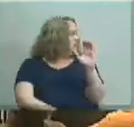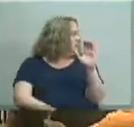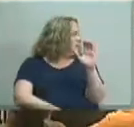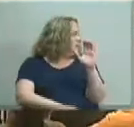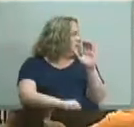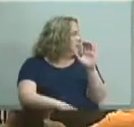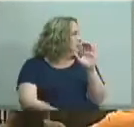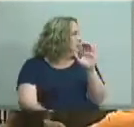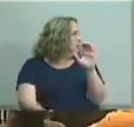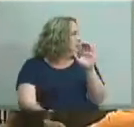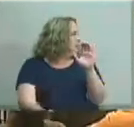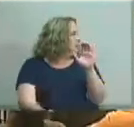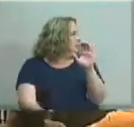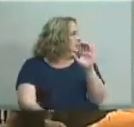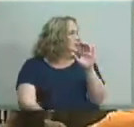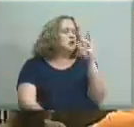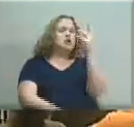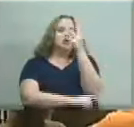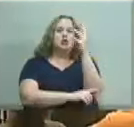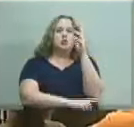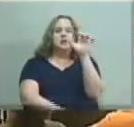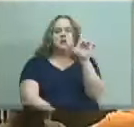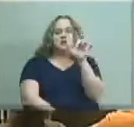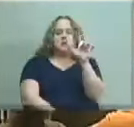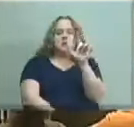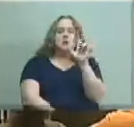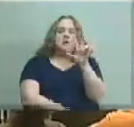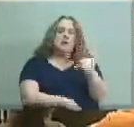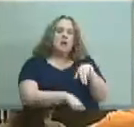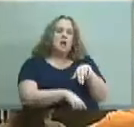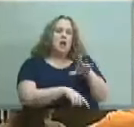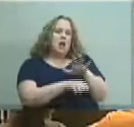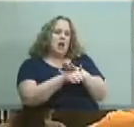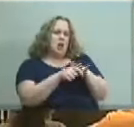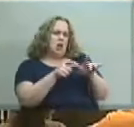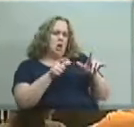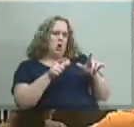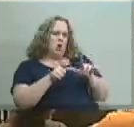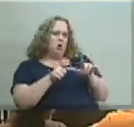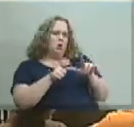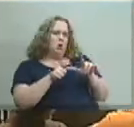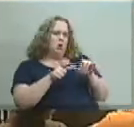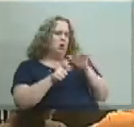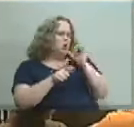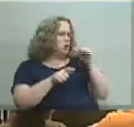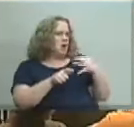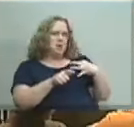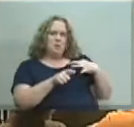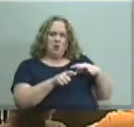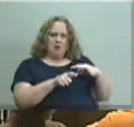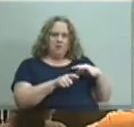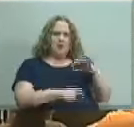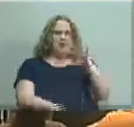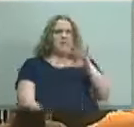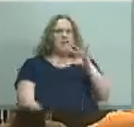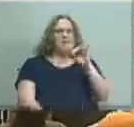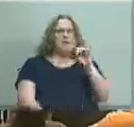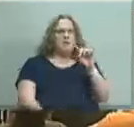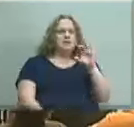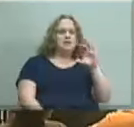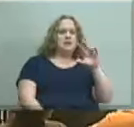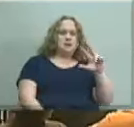yeah yeah trees louisville is a local non-profit company 501c3 that